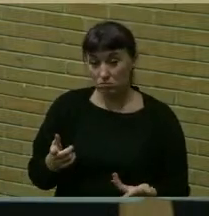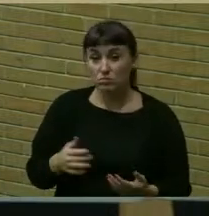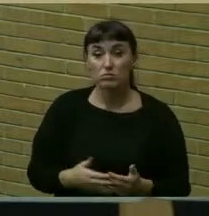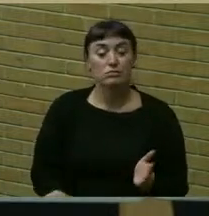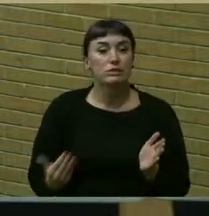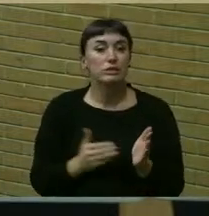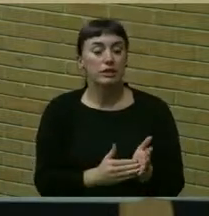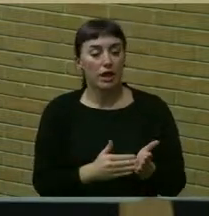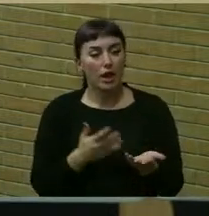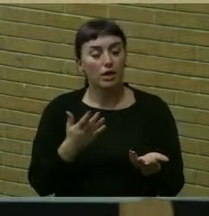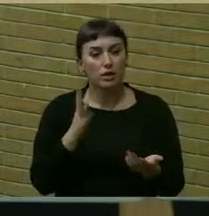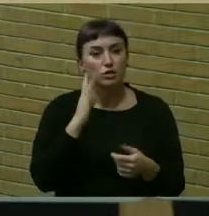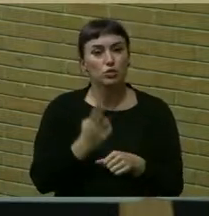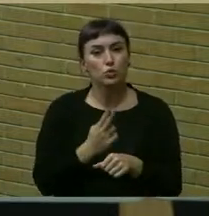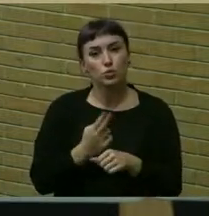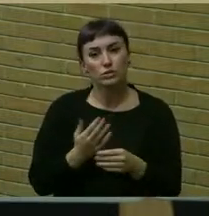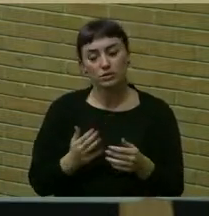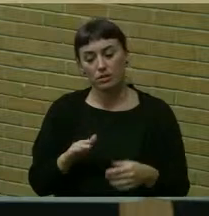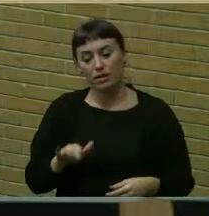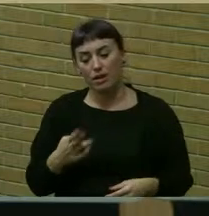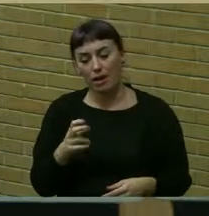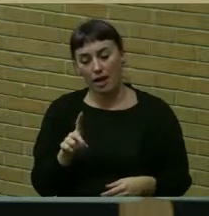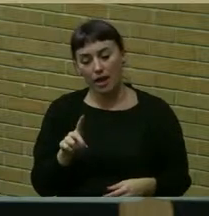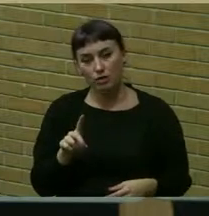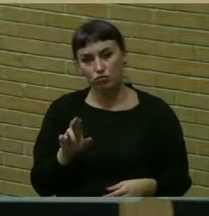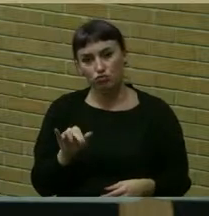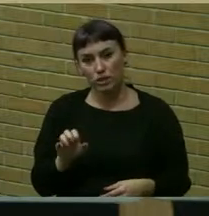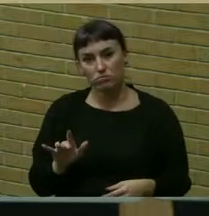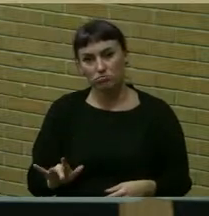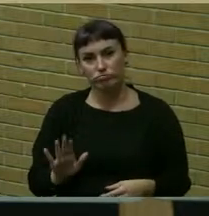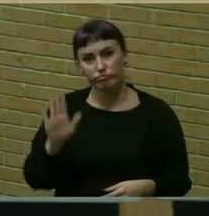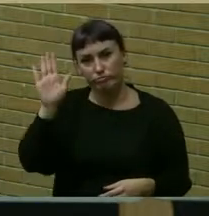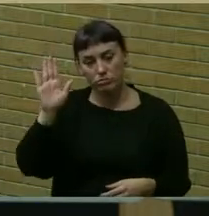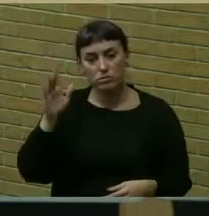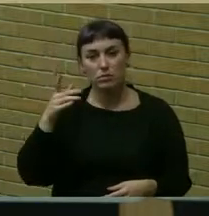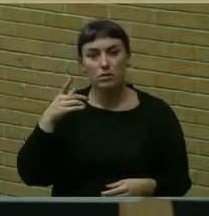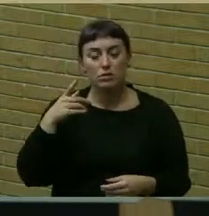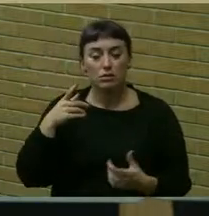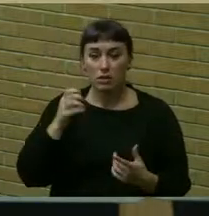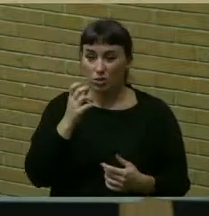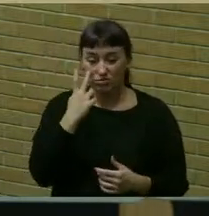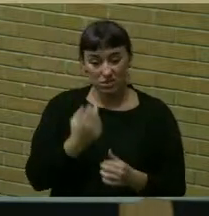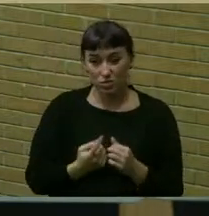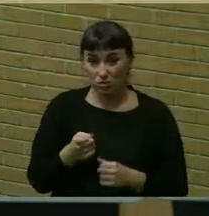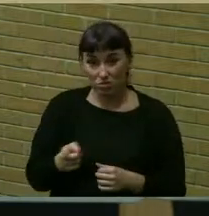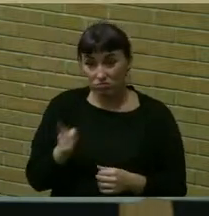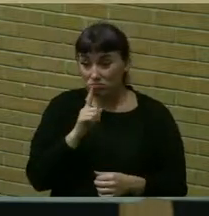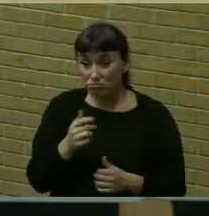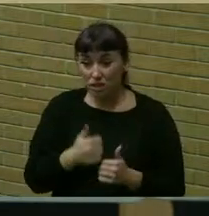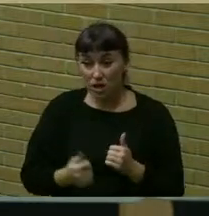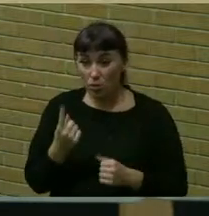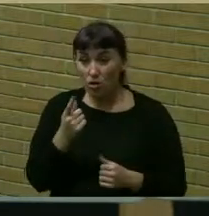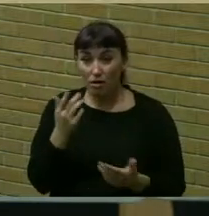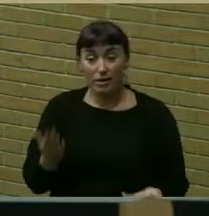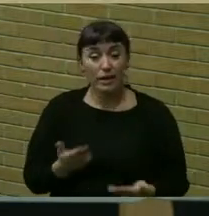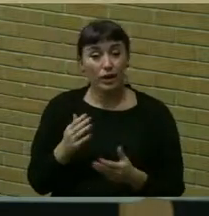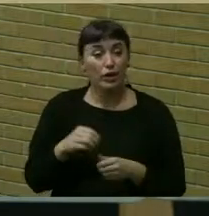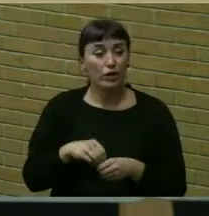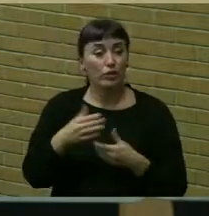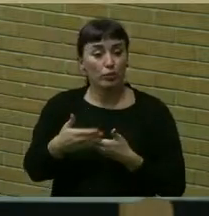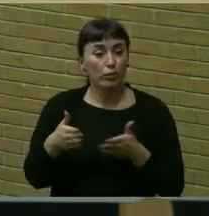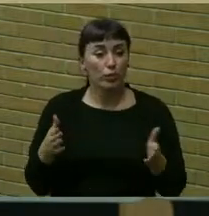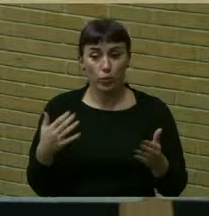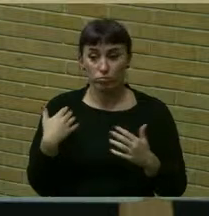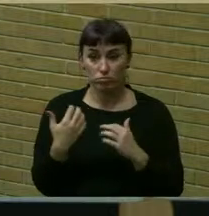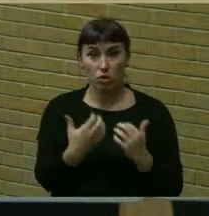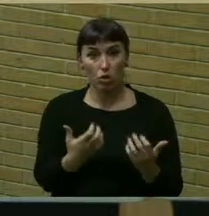you can use the raised hand function on zoom i don't see anybody uh is there anybody here in the room tonight